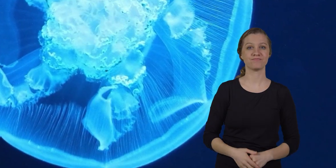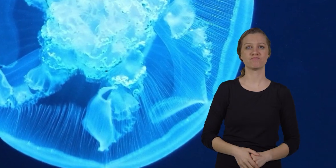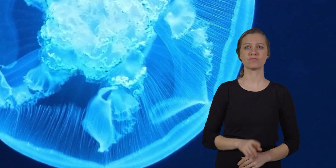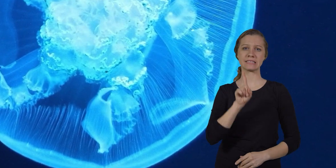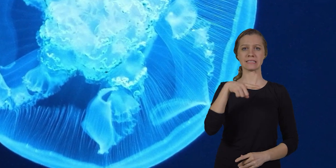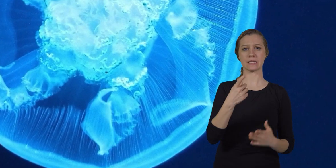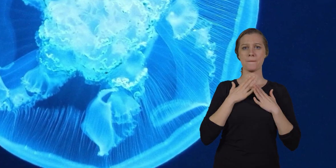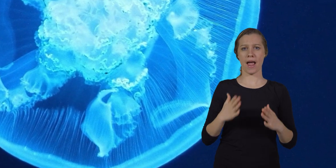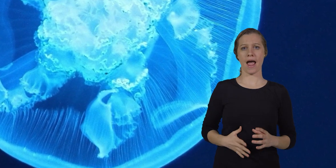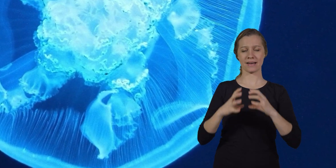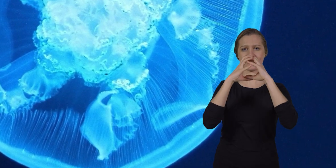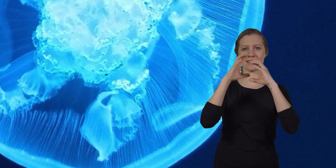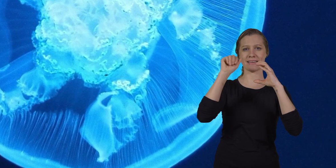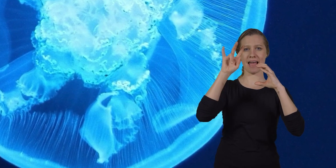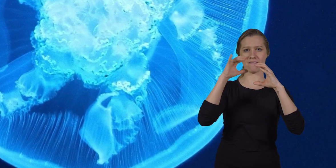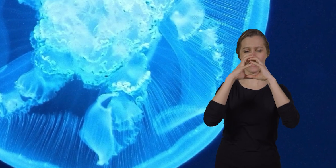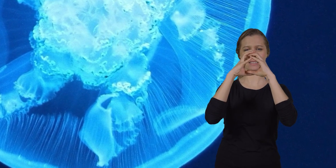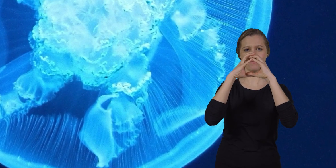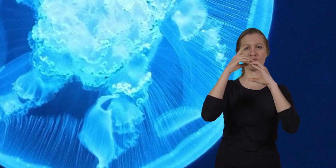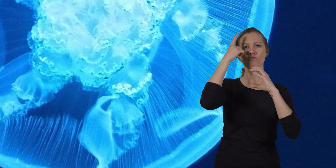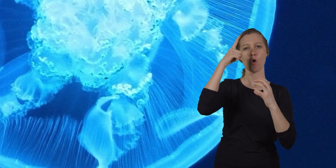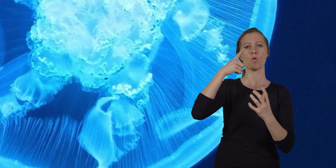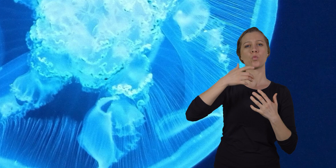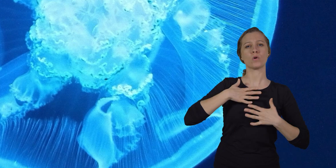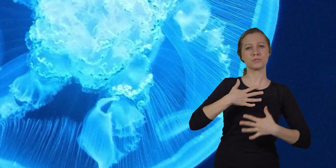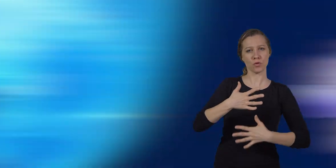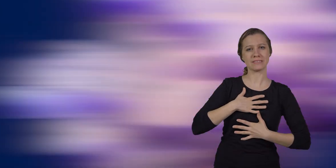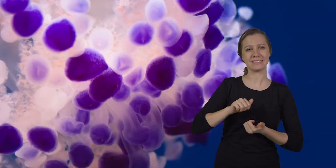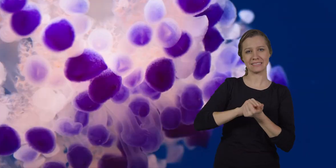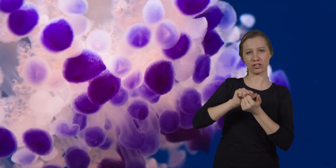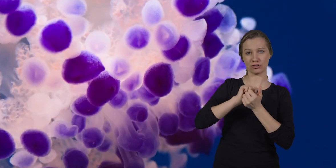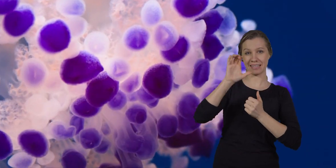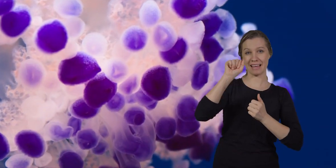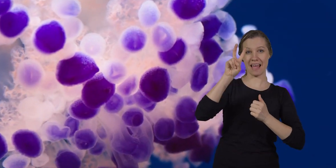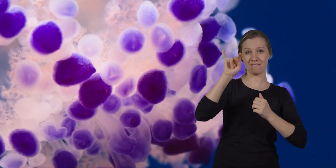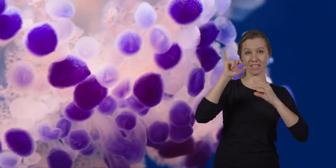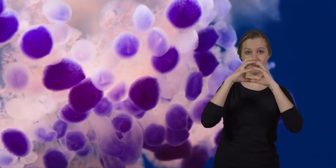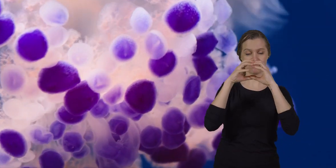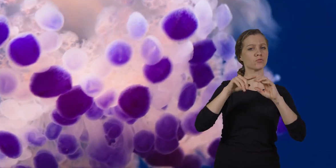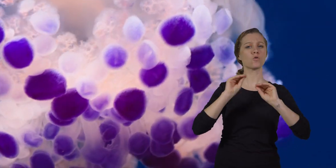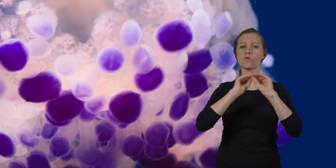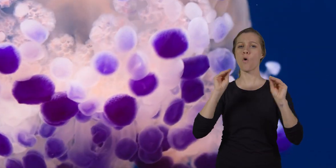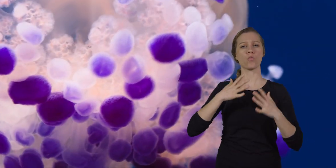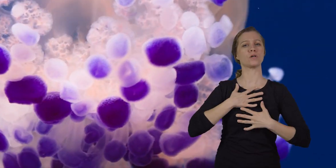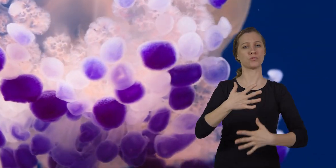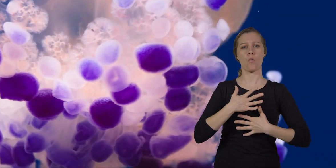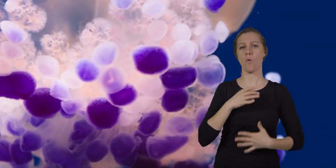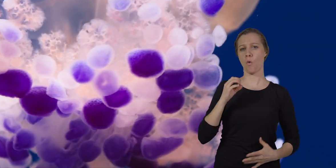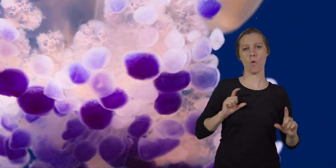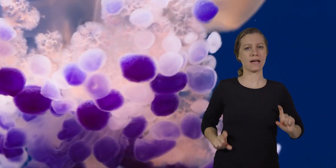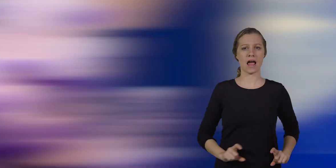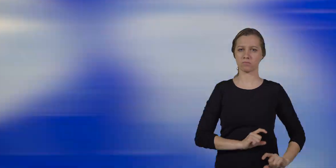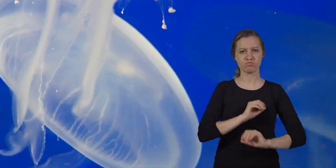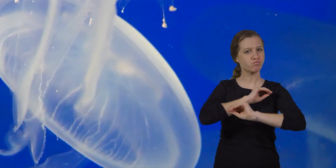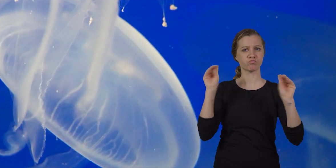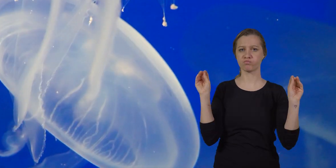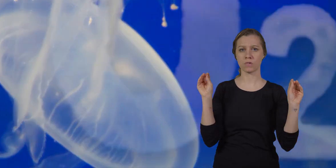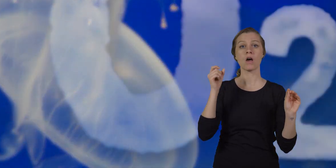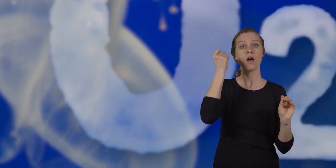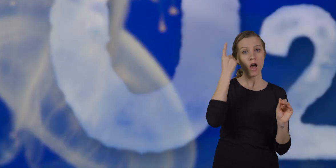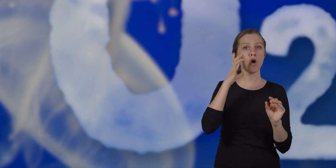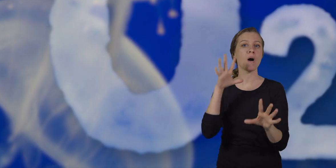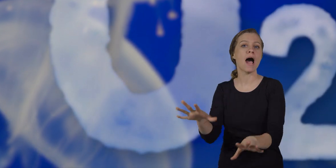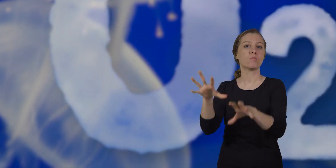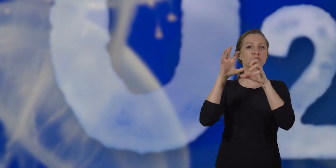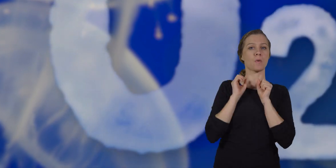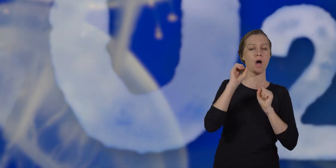single body cavity for respiration and digestion they do not have any respiratory organs but they absorb